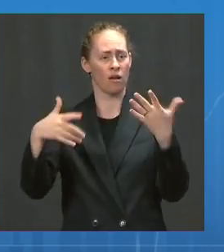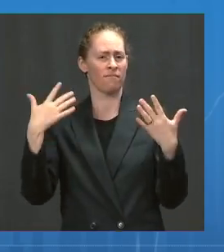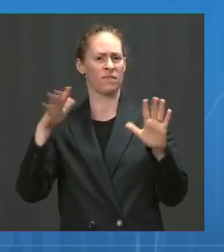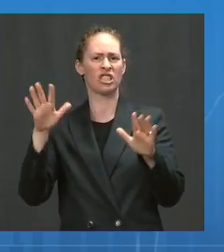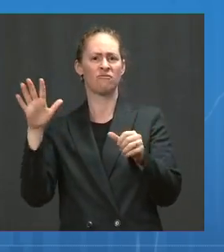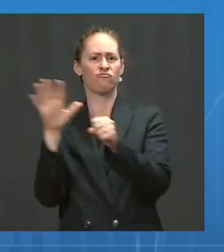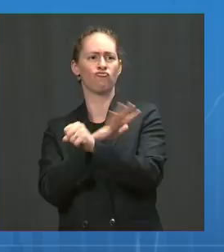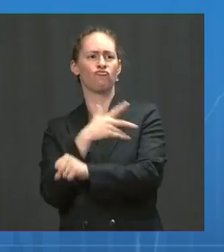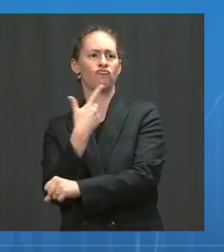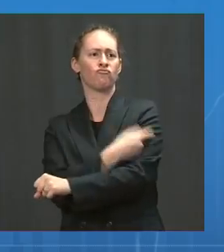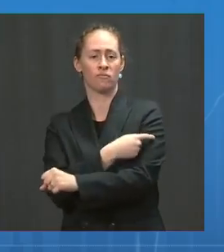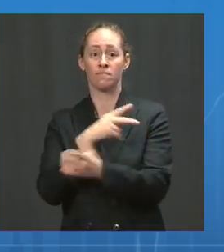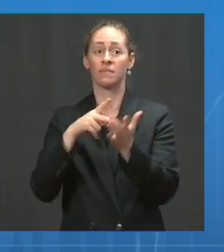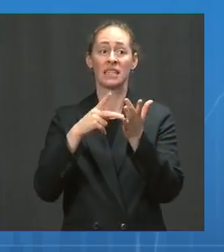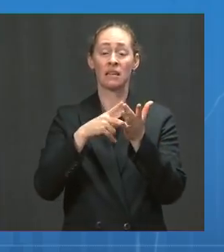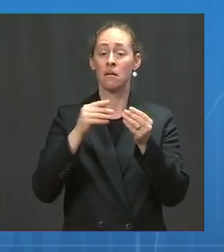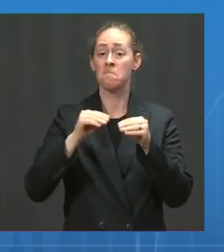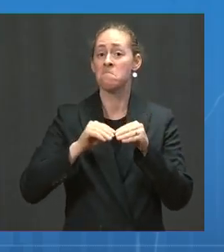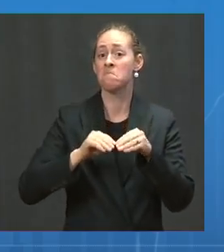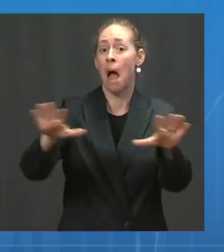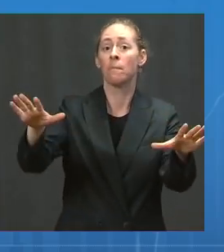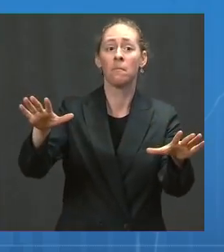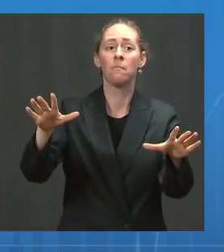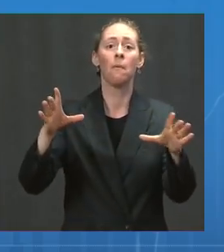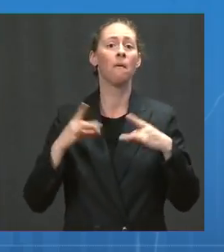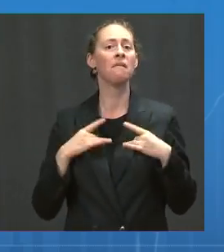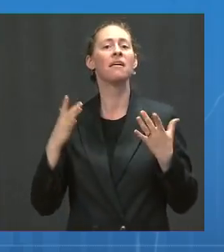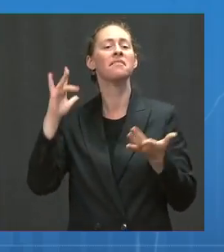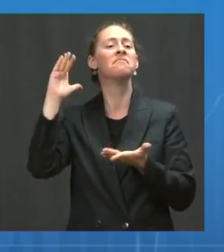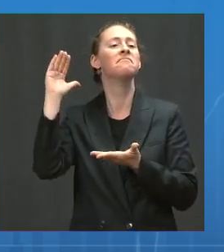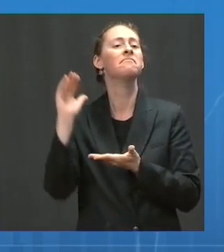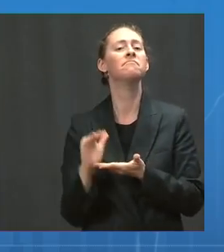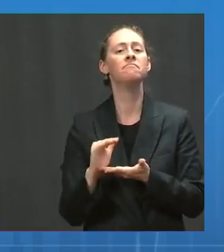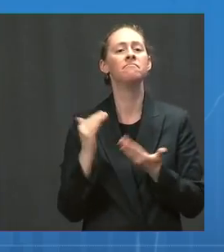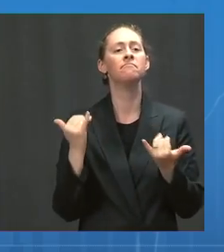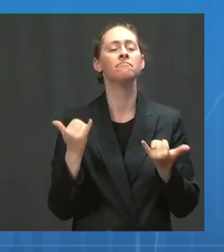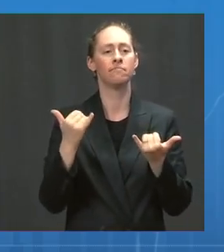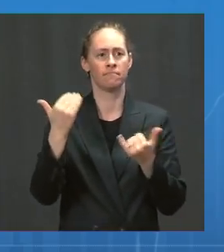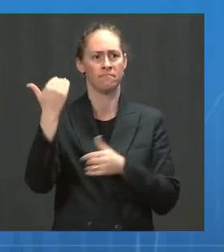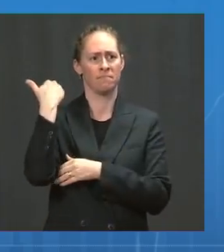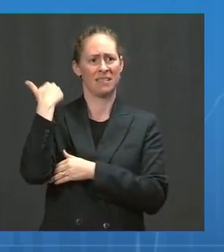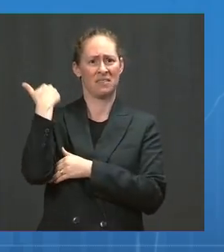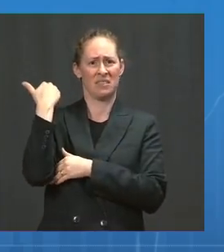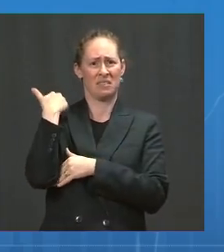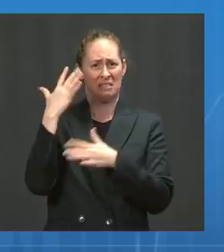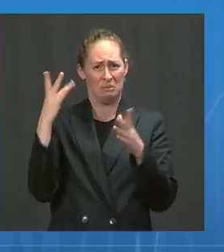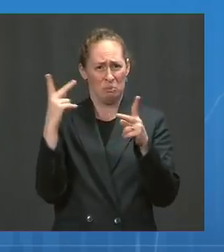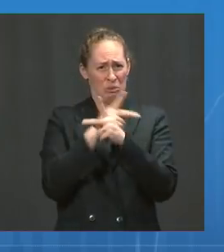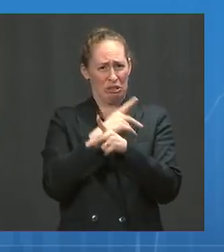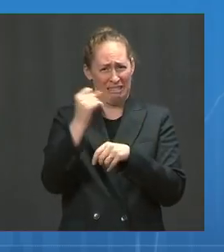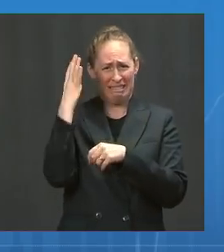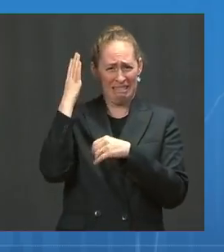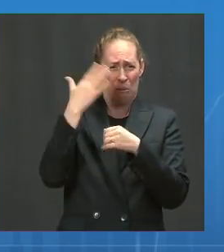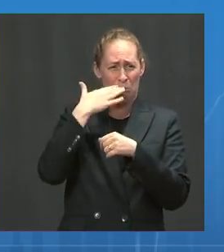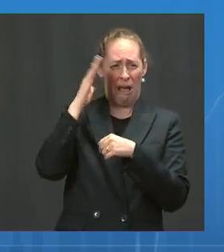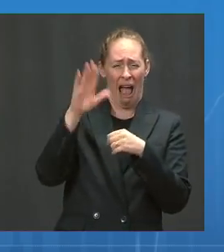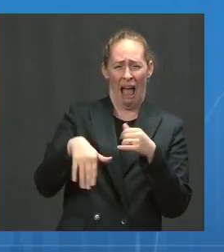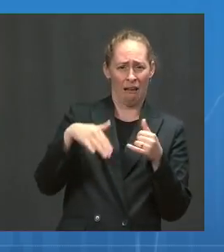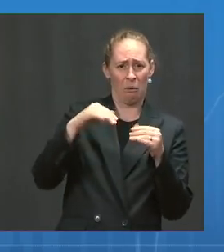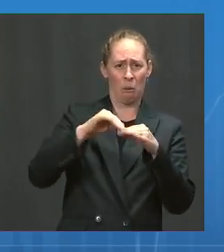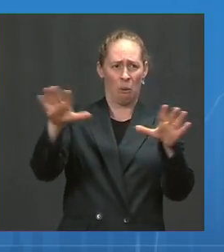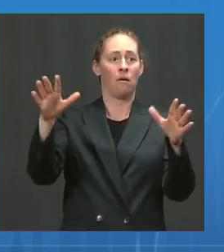from one that puts the lives and livelihoods of all Americans at risk to one that predominantly threatens